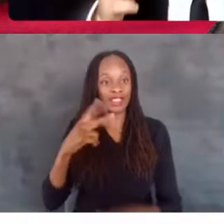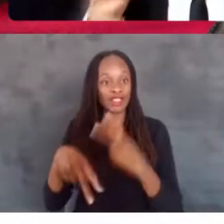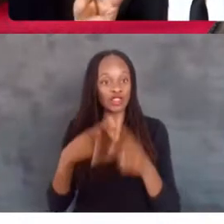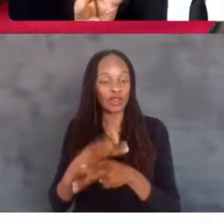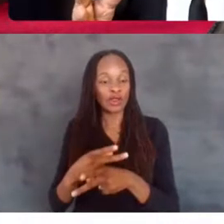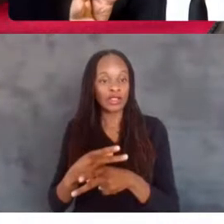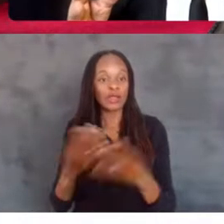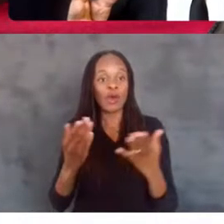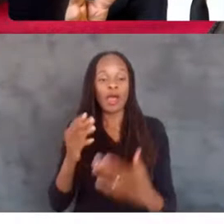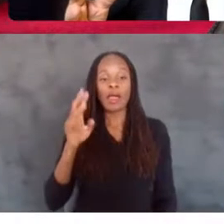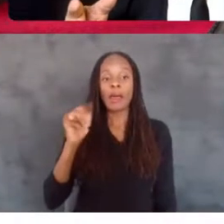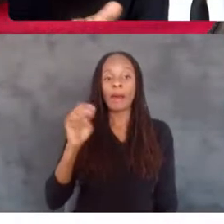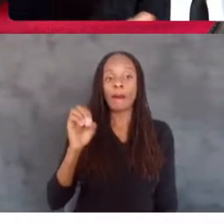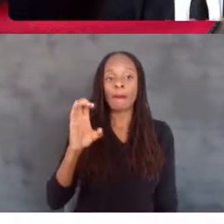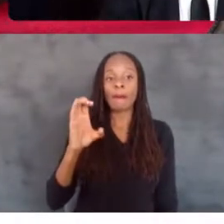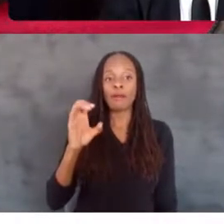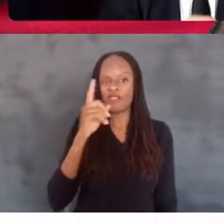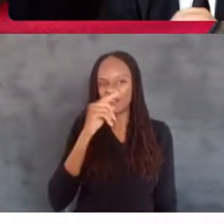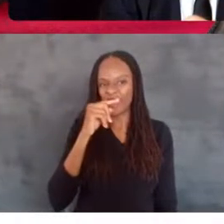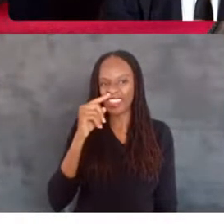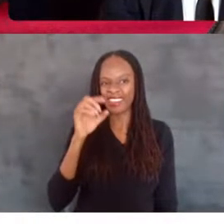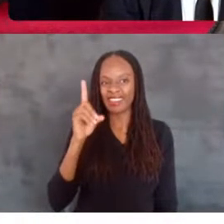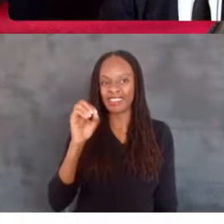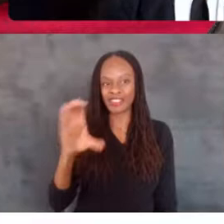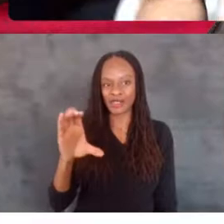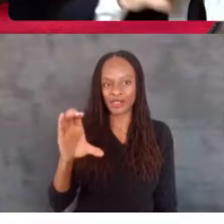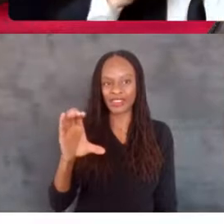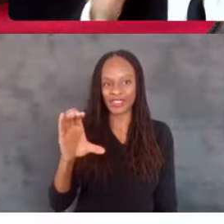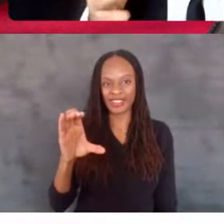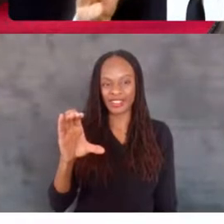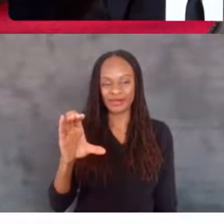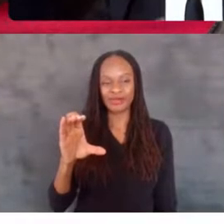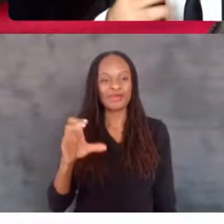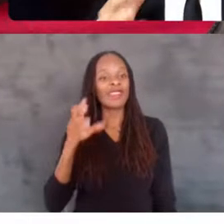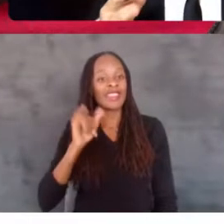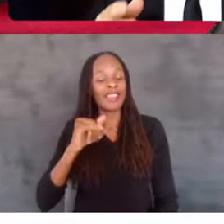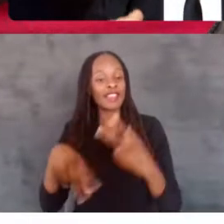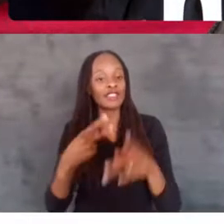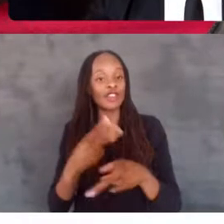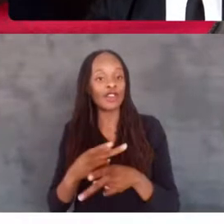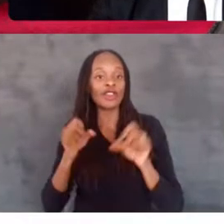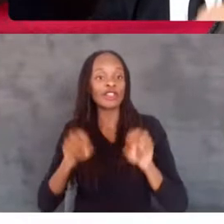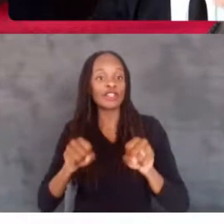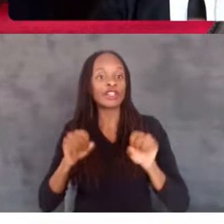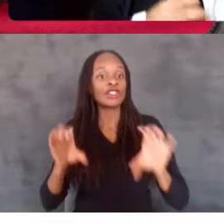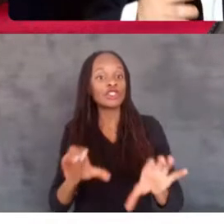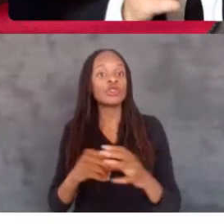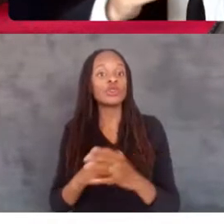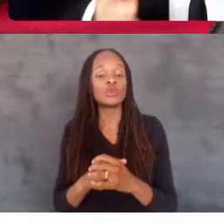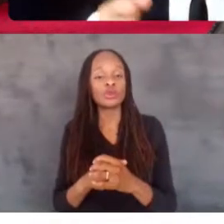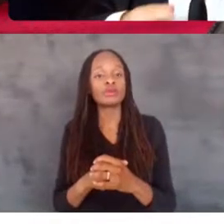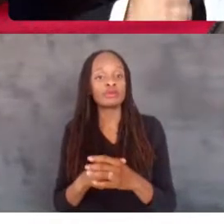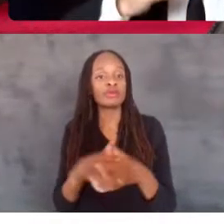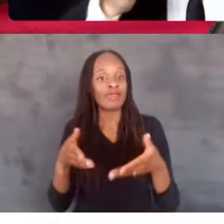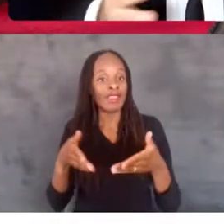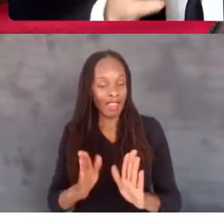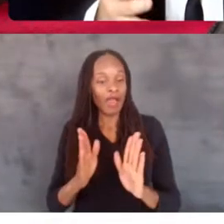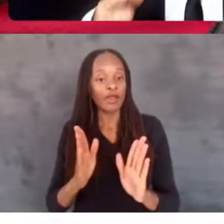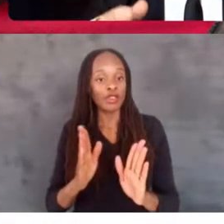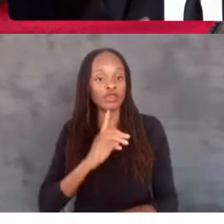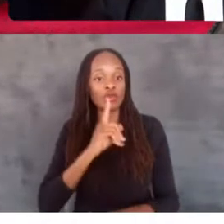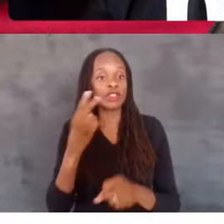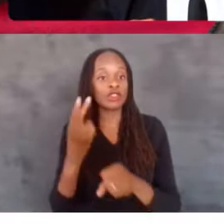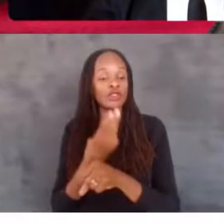mockumentary because we really felt like this was a genre that we could do, allowing to really